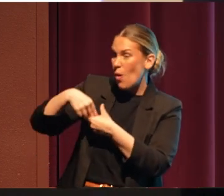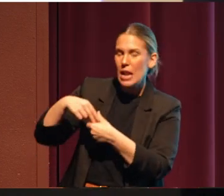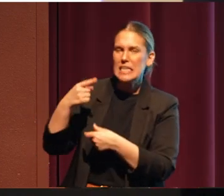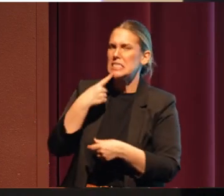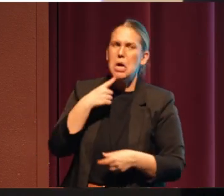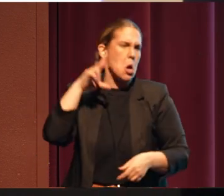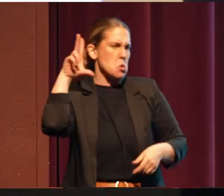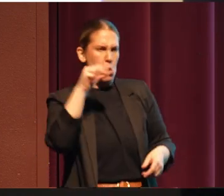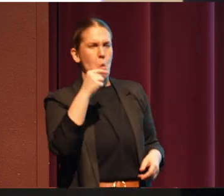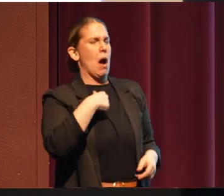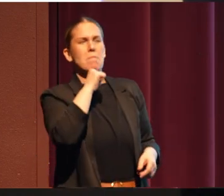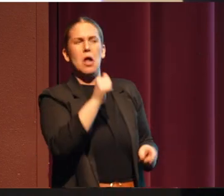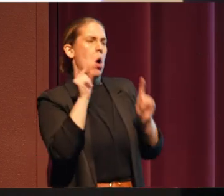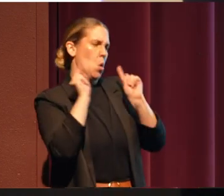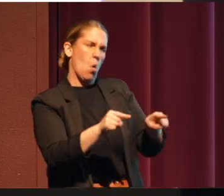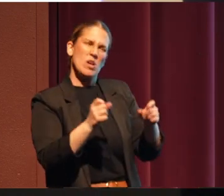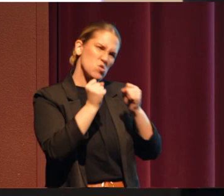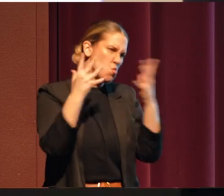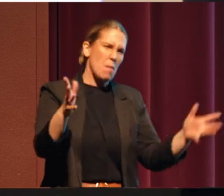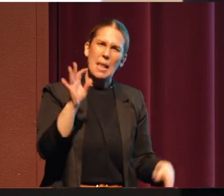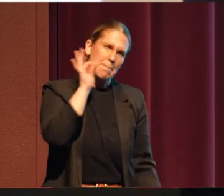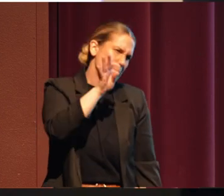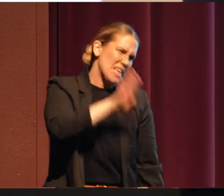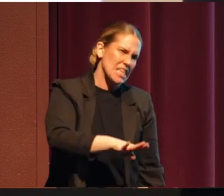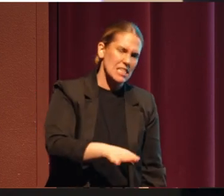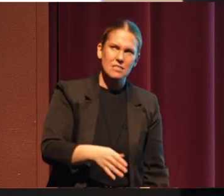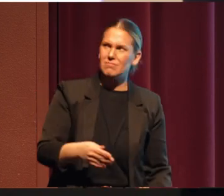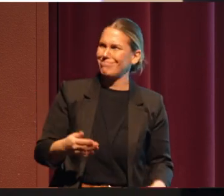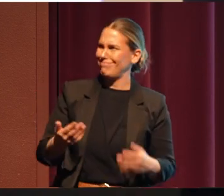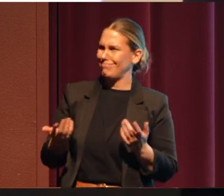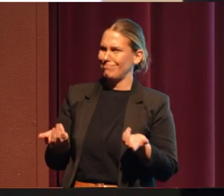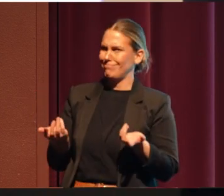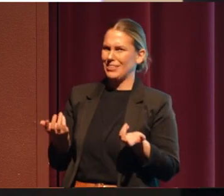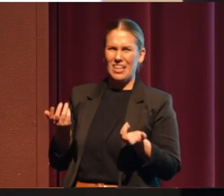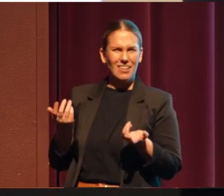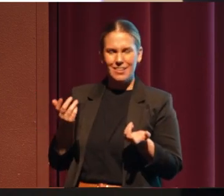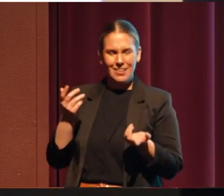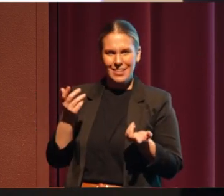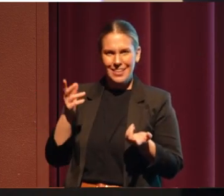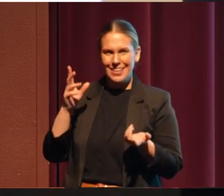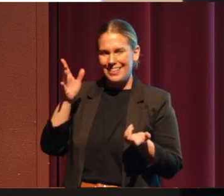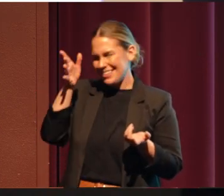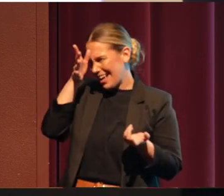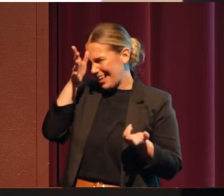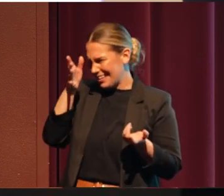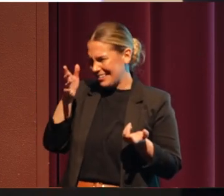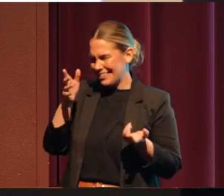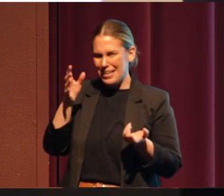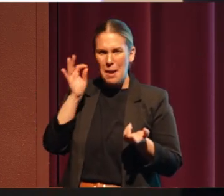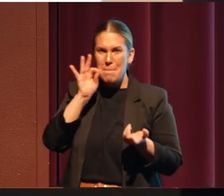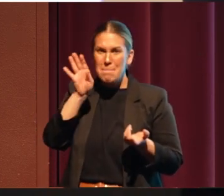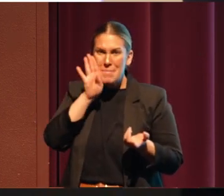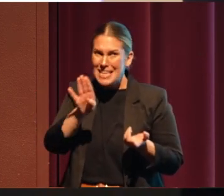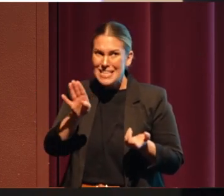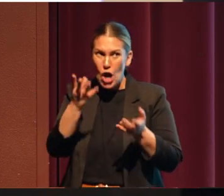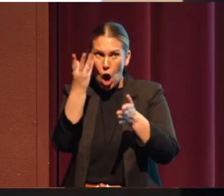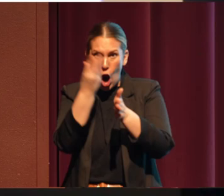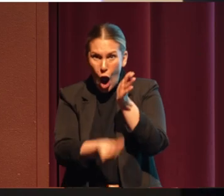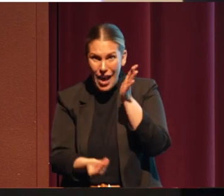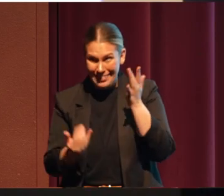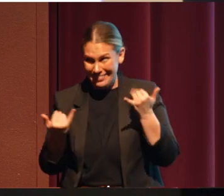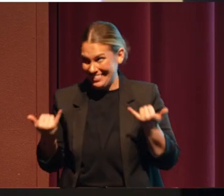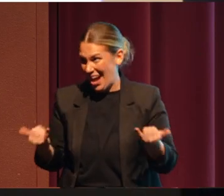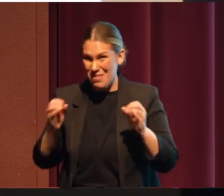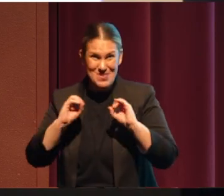No, I'm not going. There's too many bees. And I was like, Lawrence, bees are practically extinct. There's no